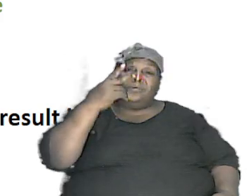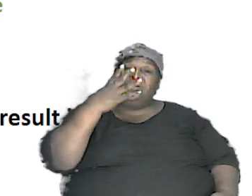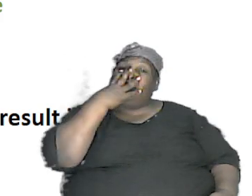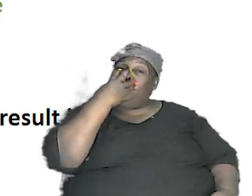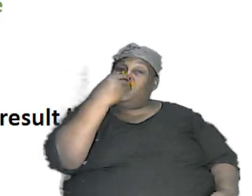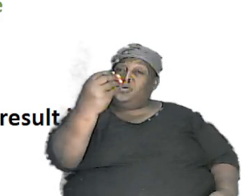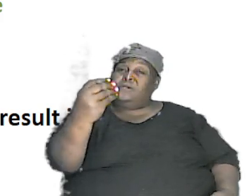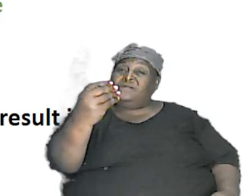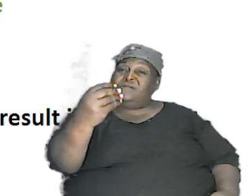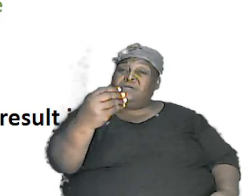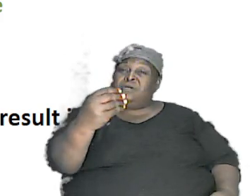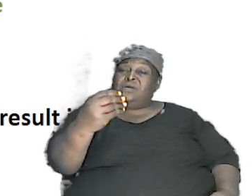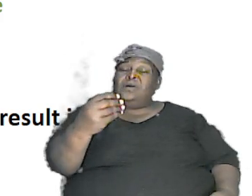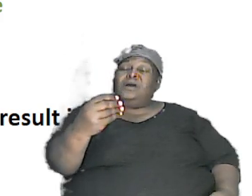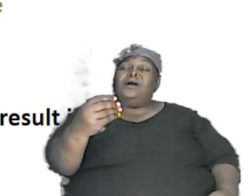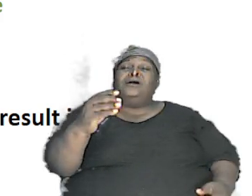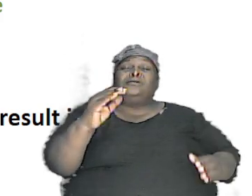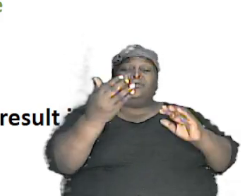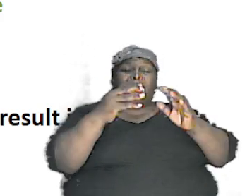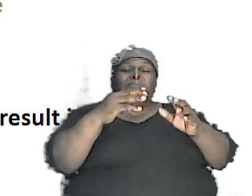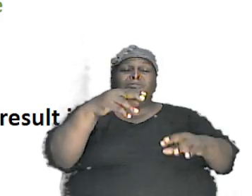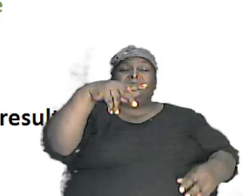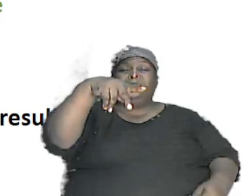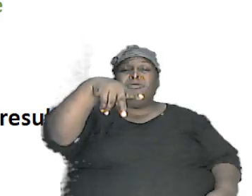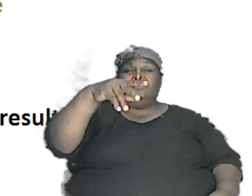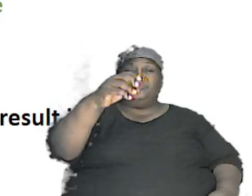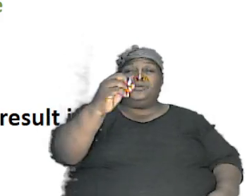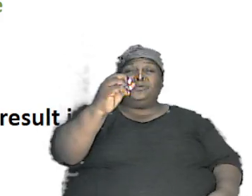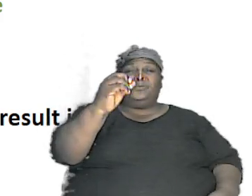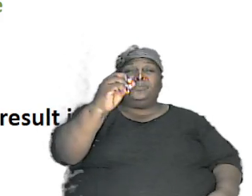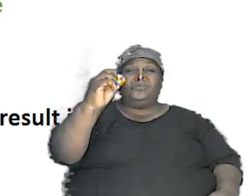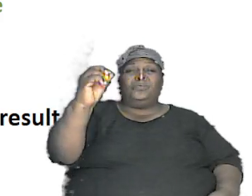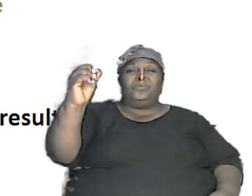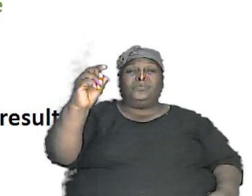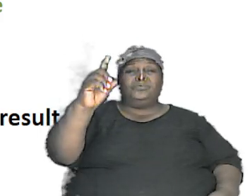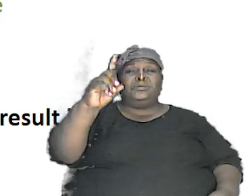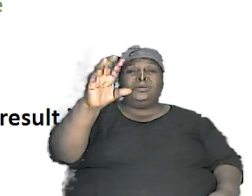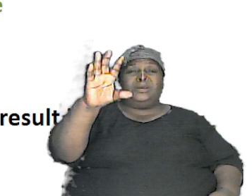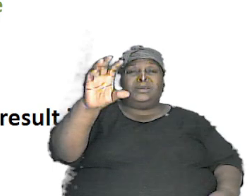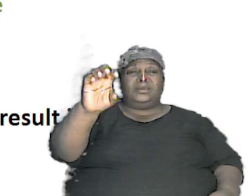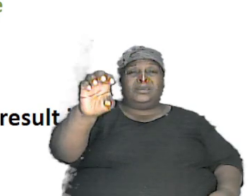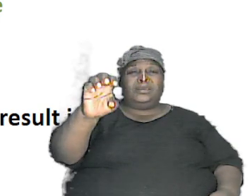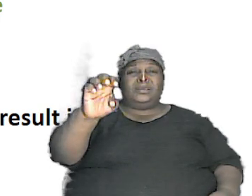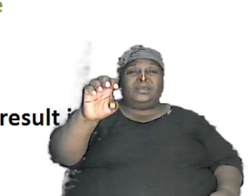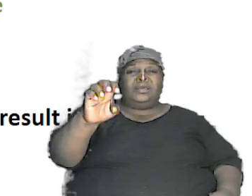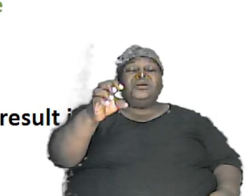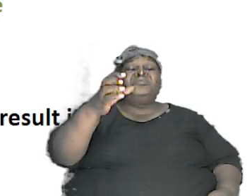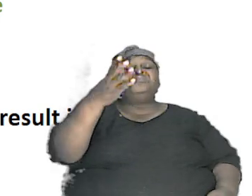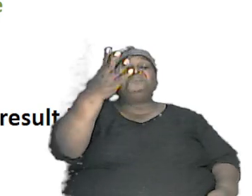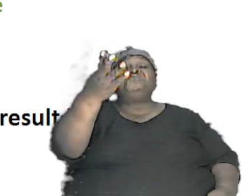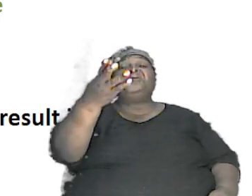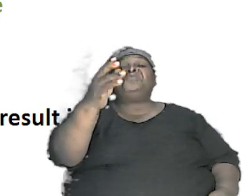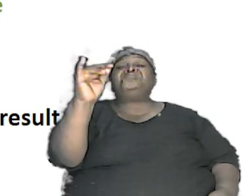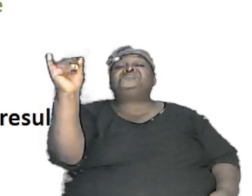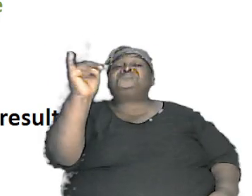and compare it with that poodle these are the same species